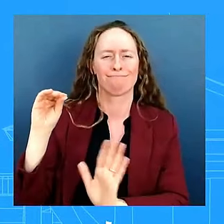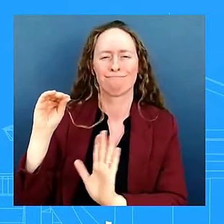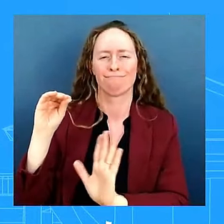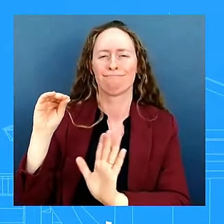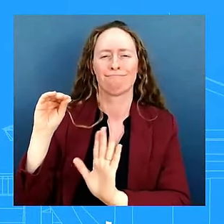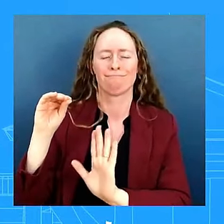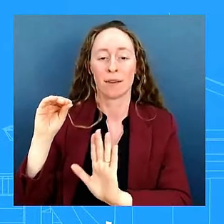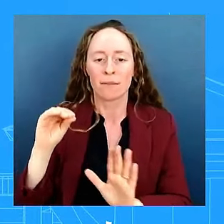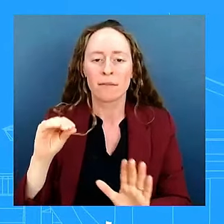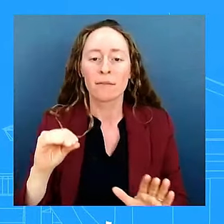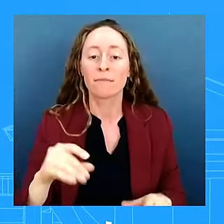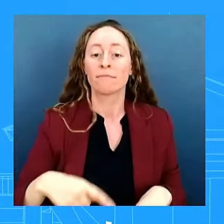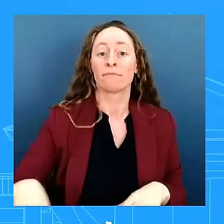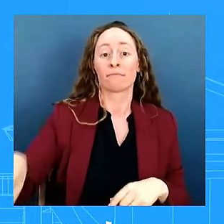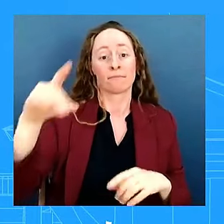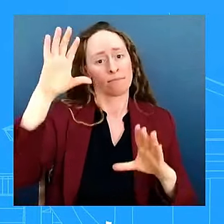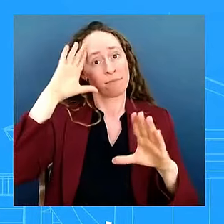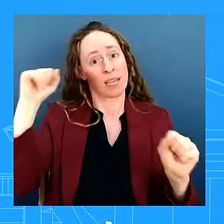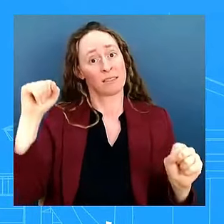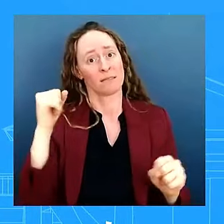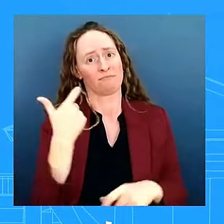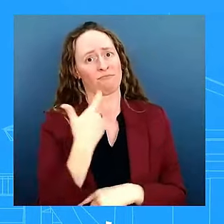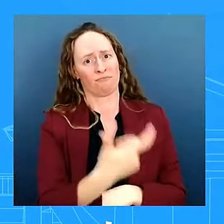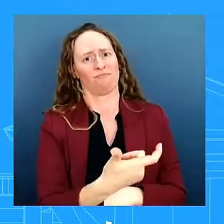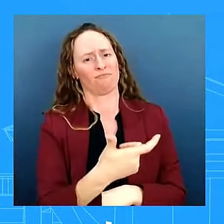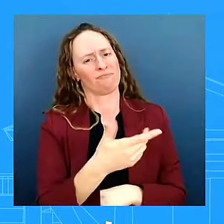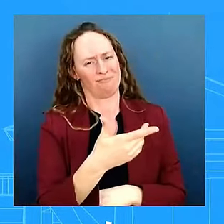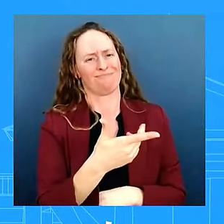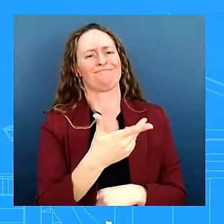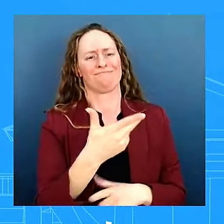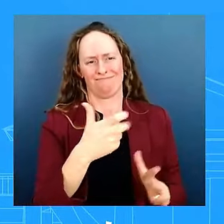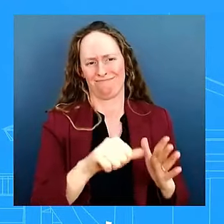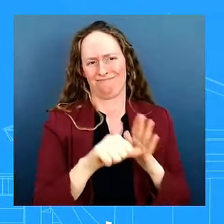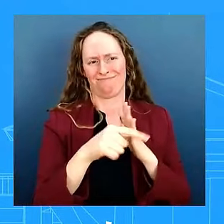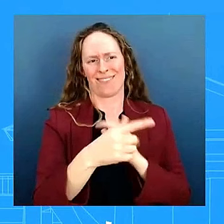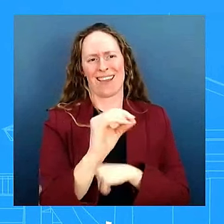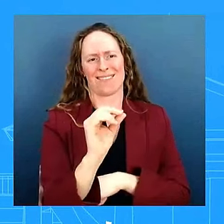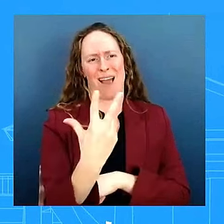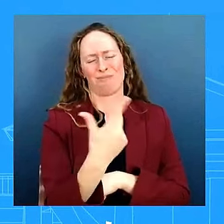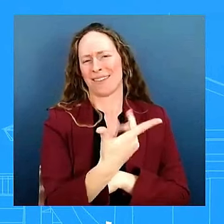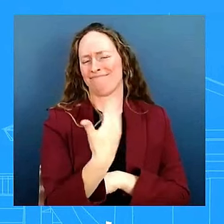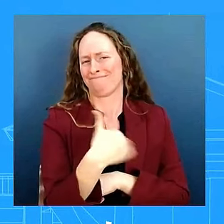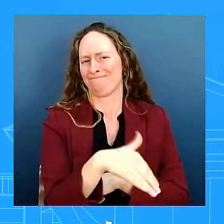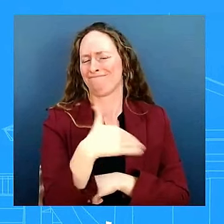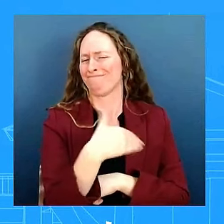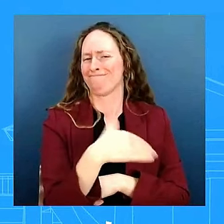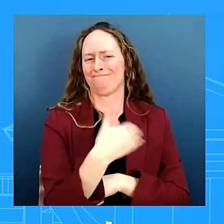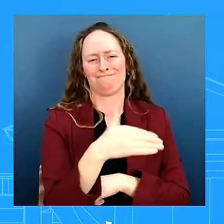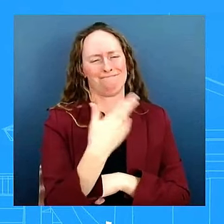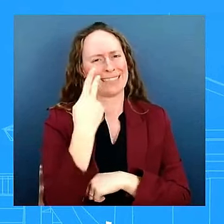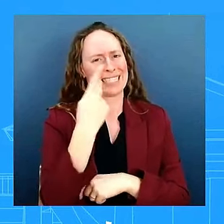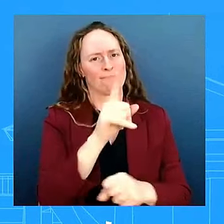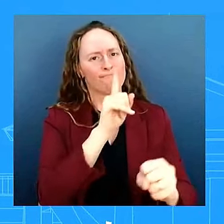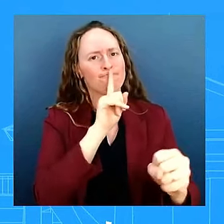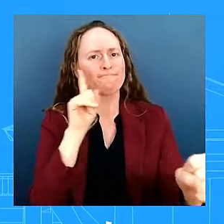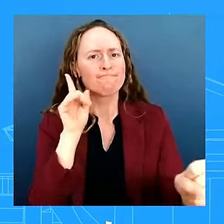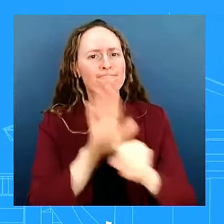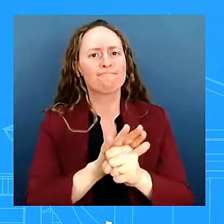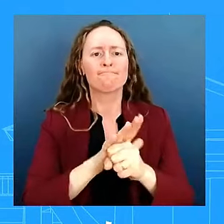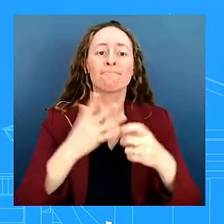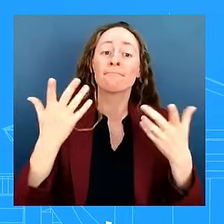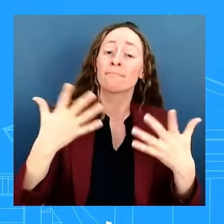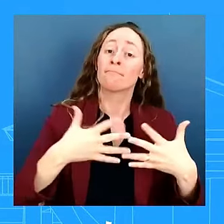again demonstrate her commitment to keeping us more secure and safe uh not just here but obviously around the world